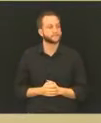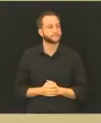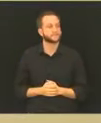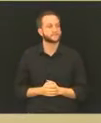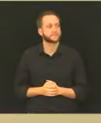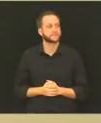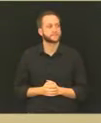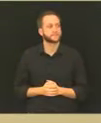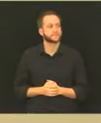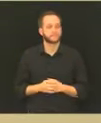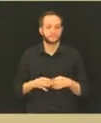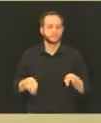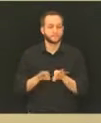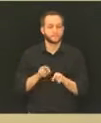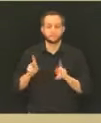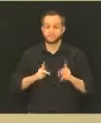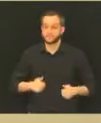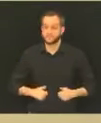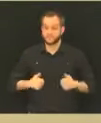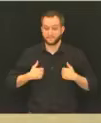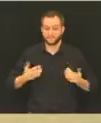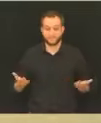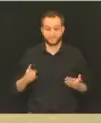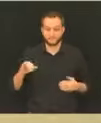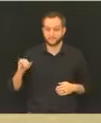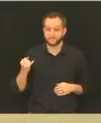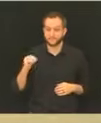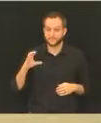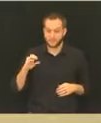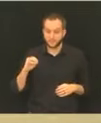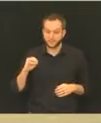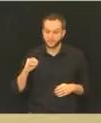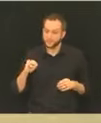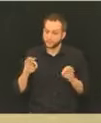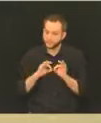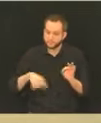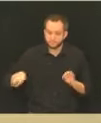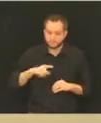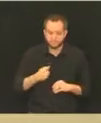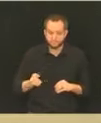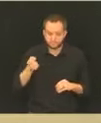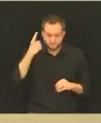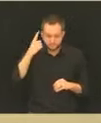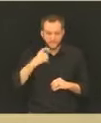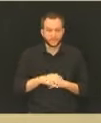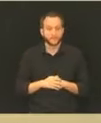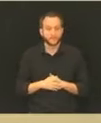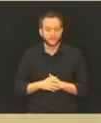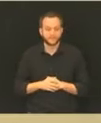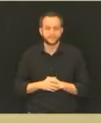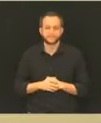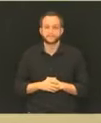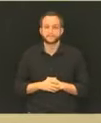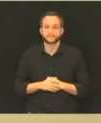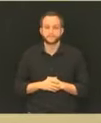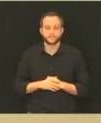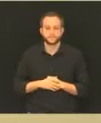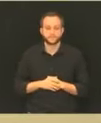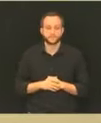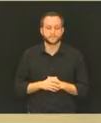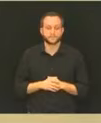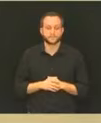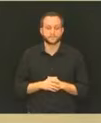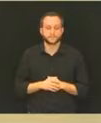for our residents to understand that in spite of the interest, the